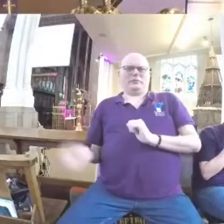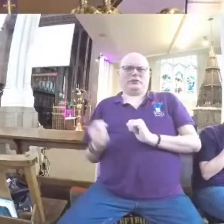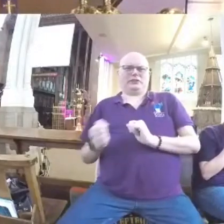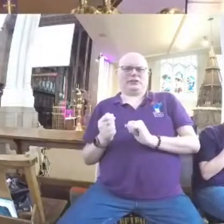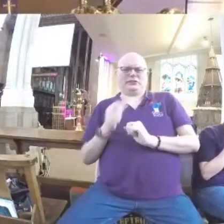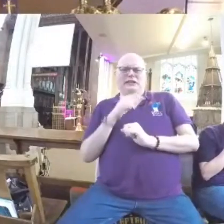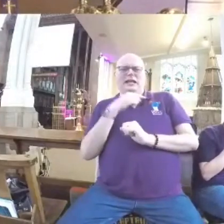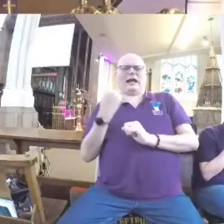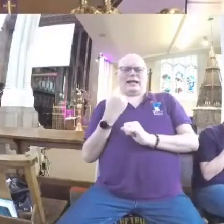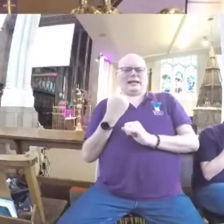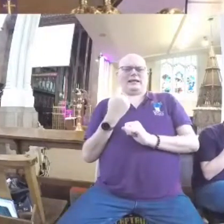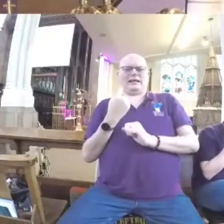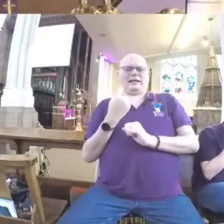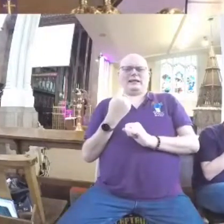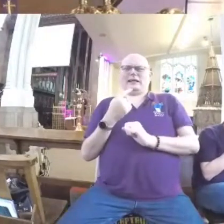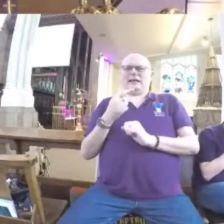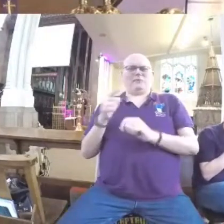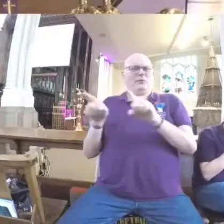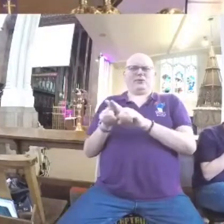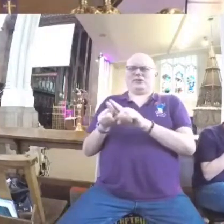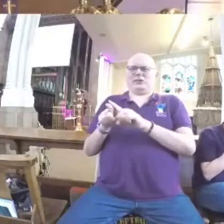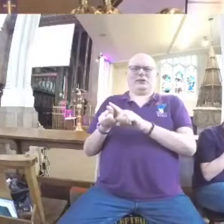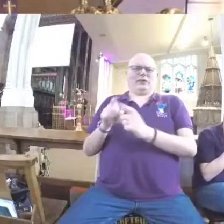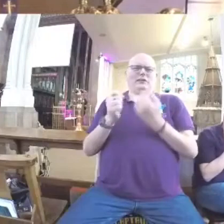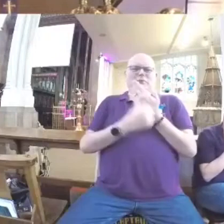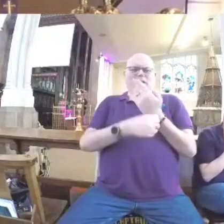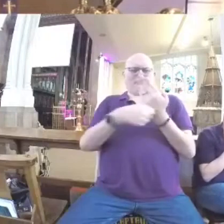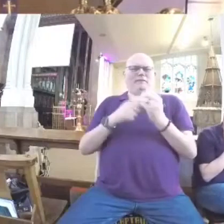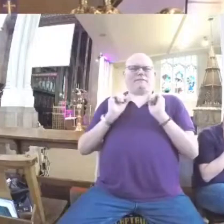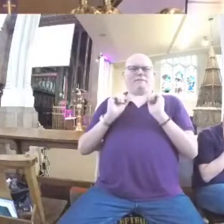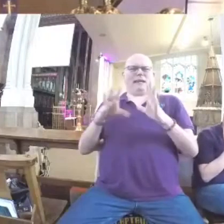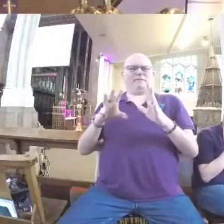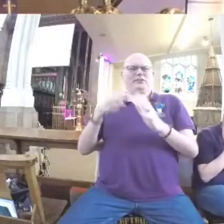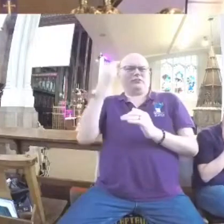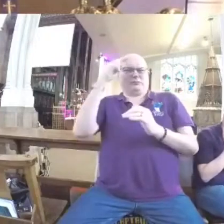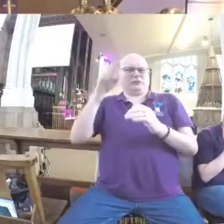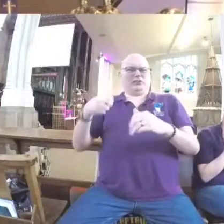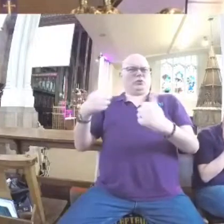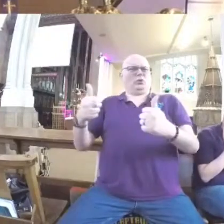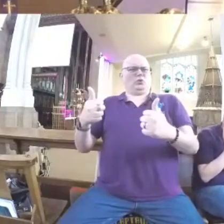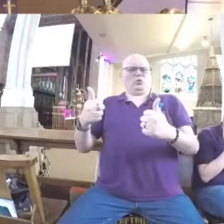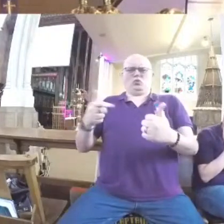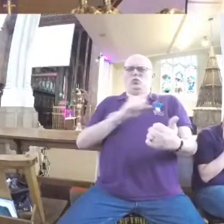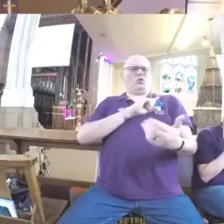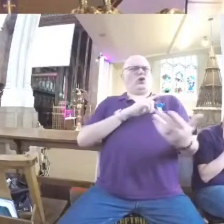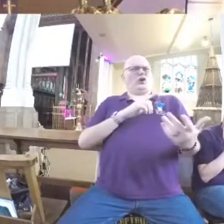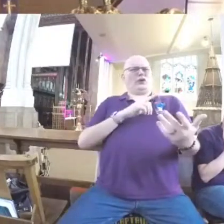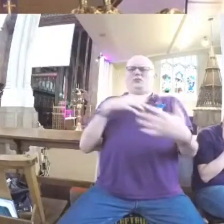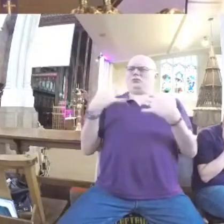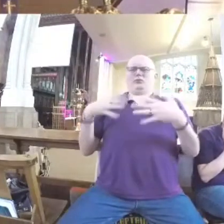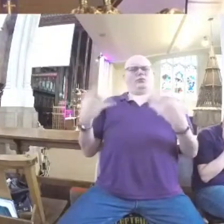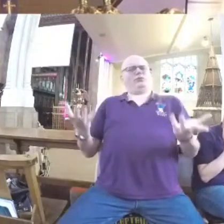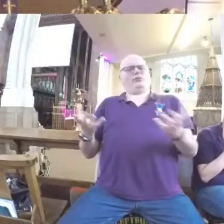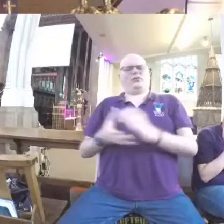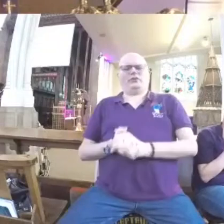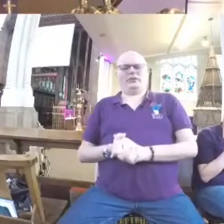she'd have made much chance of making the cut of a renowned biblical character's shortlist, but she does. We